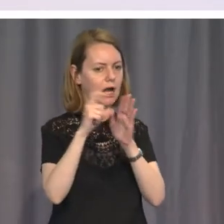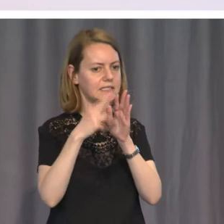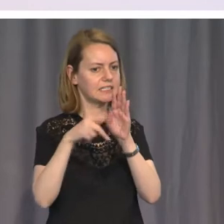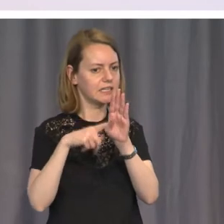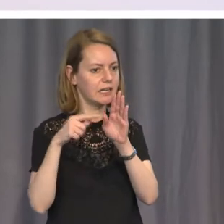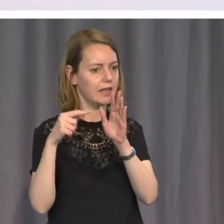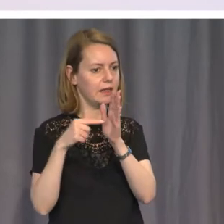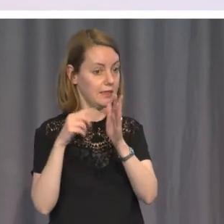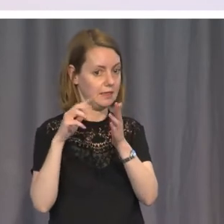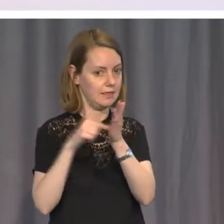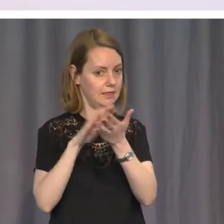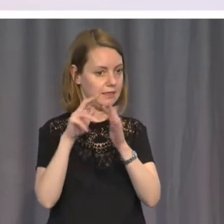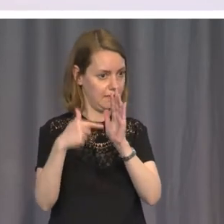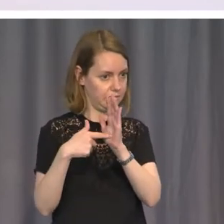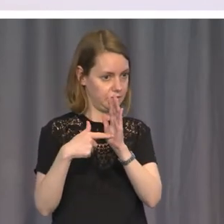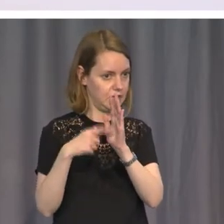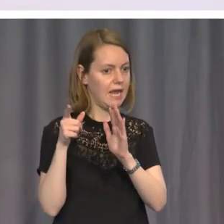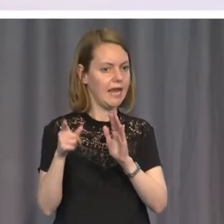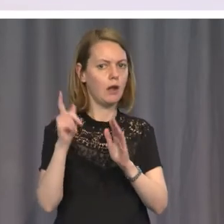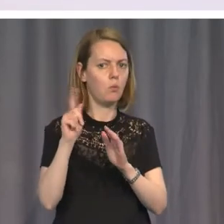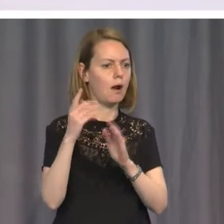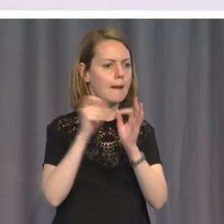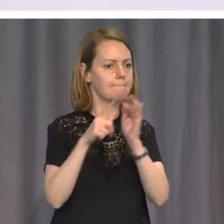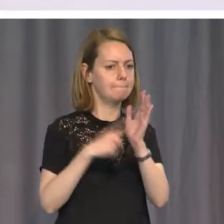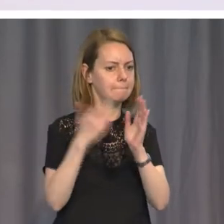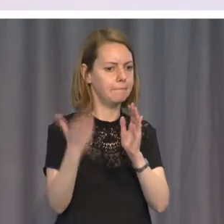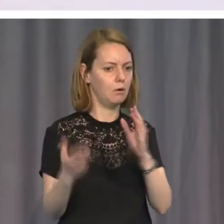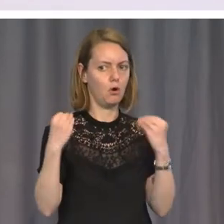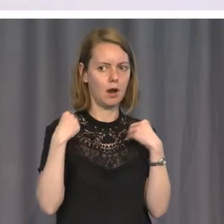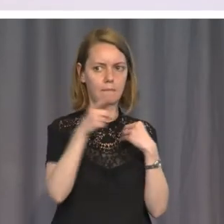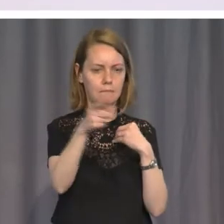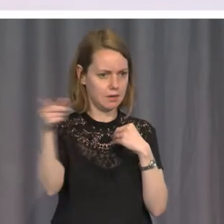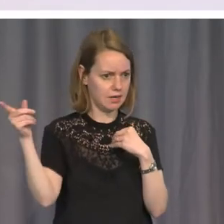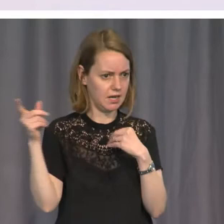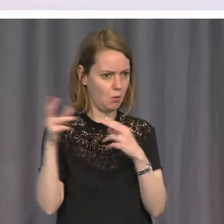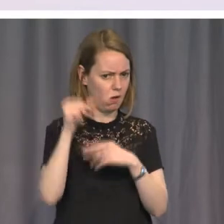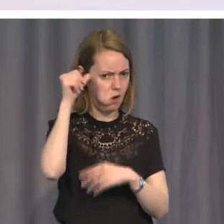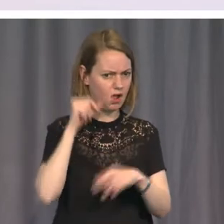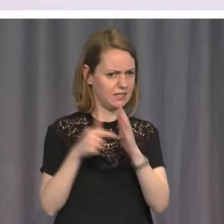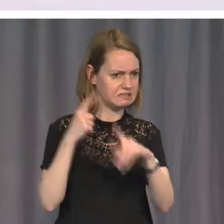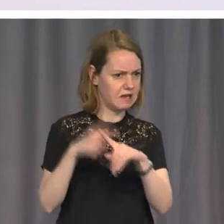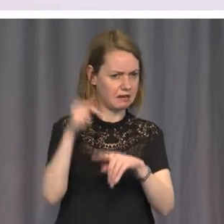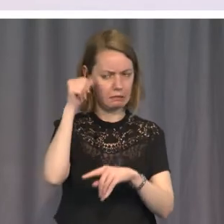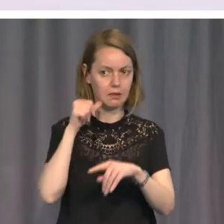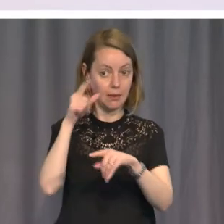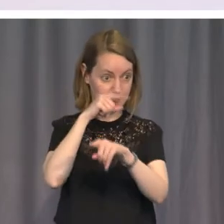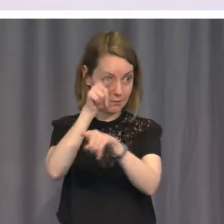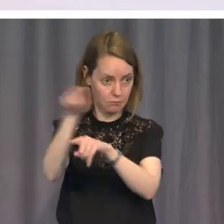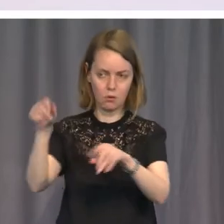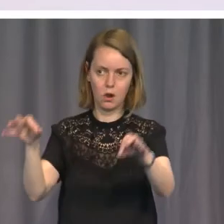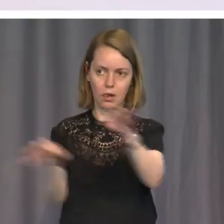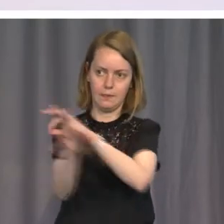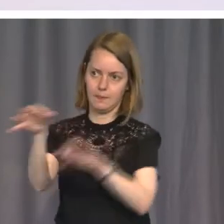been used without his knowledge by a syndicate of crooked police and tax officials who used them to